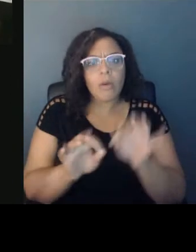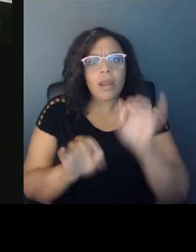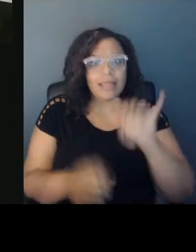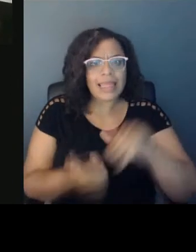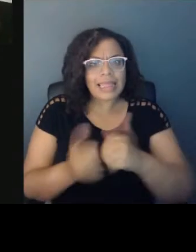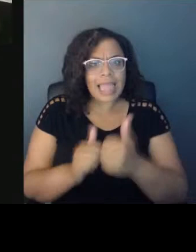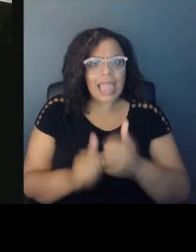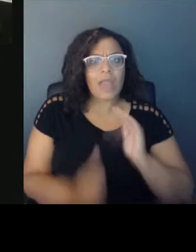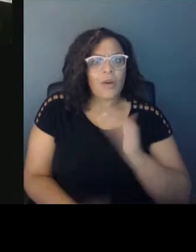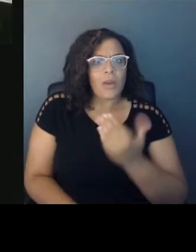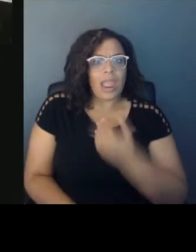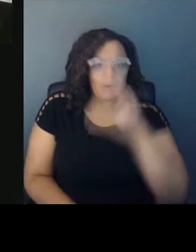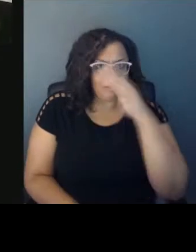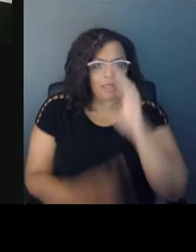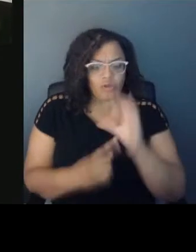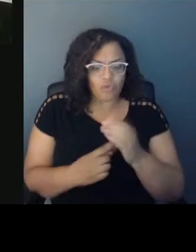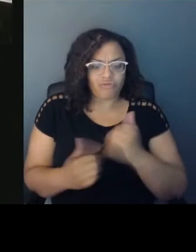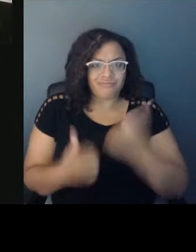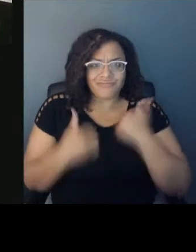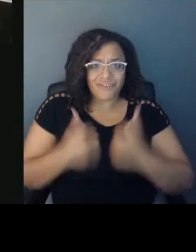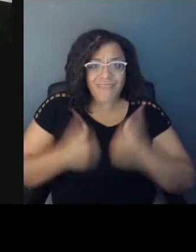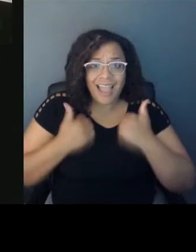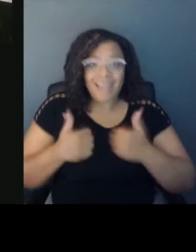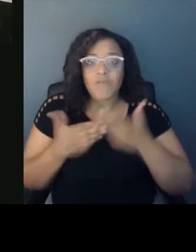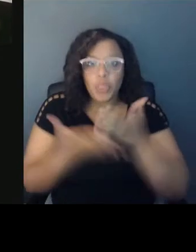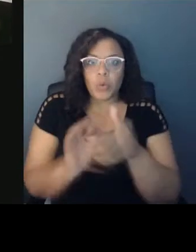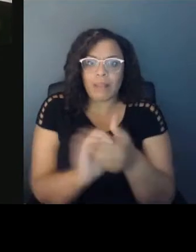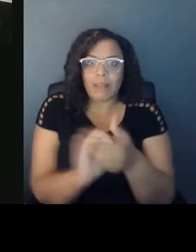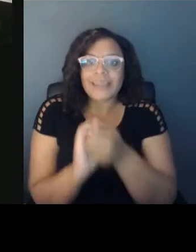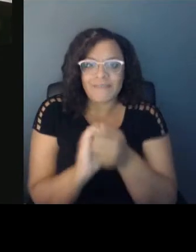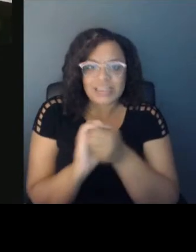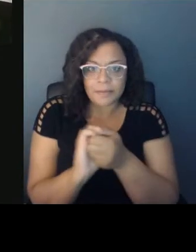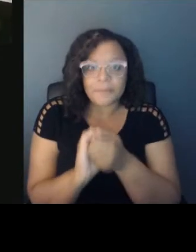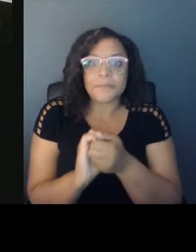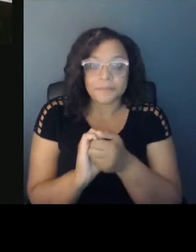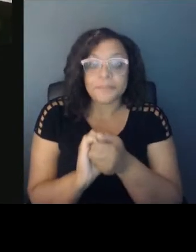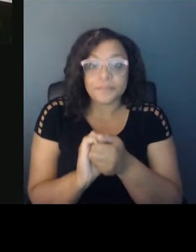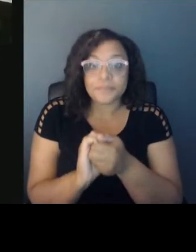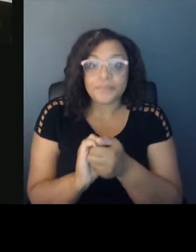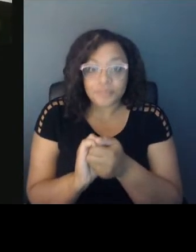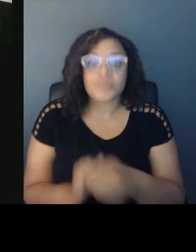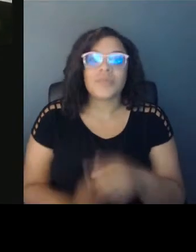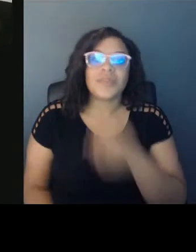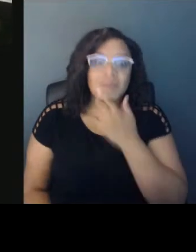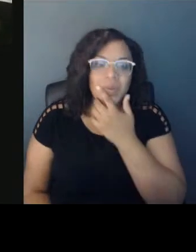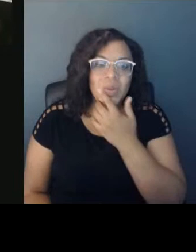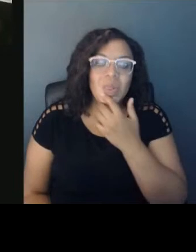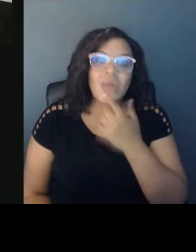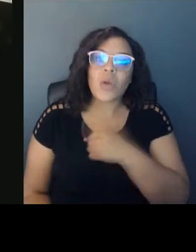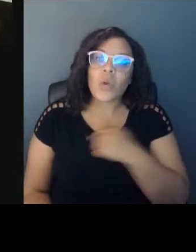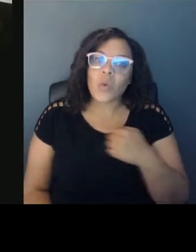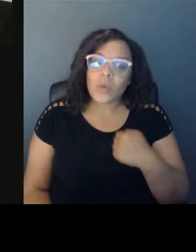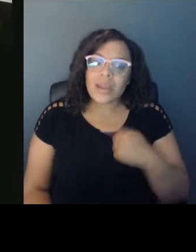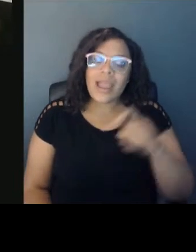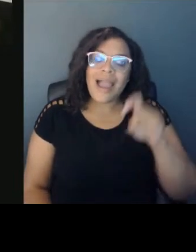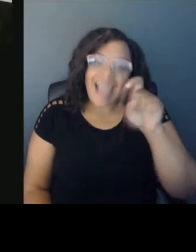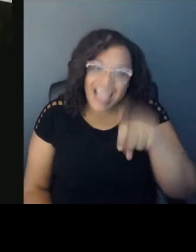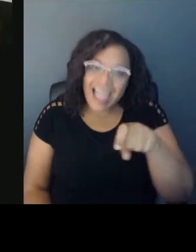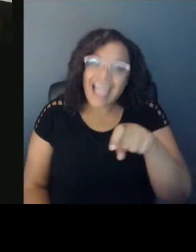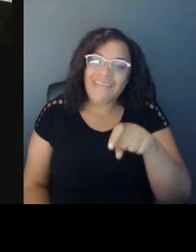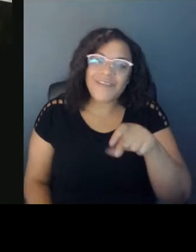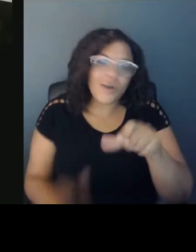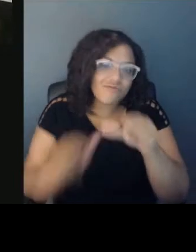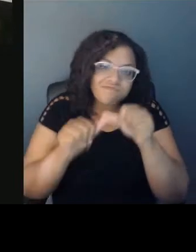as she said, as Pastor Kaji said, we got to, we have got to really do that. We have to